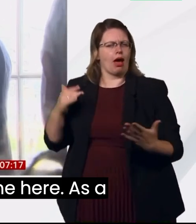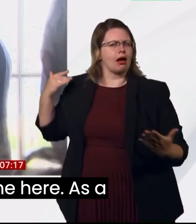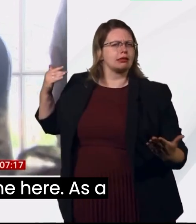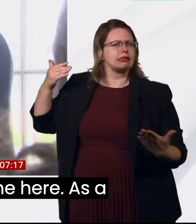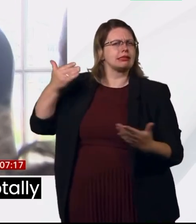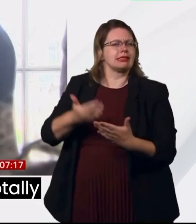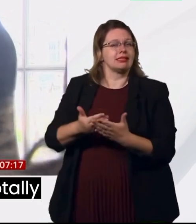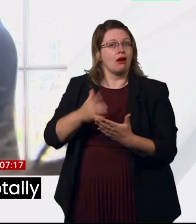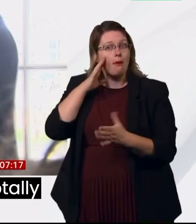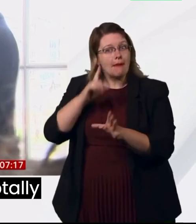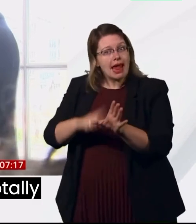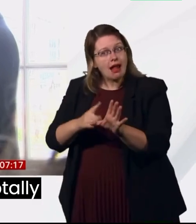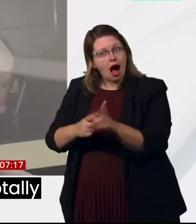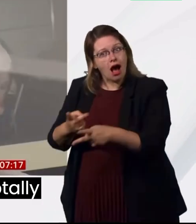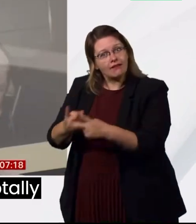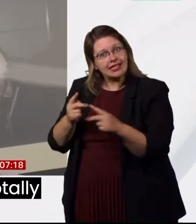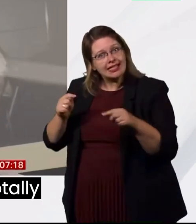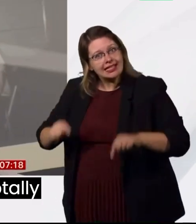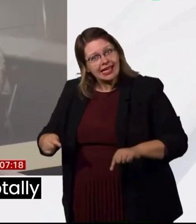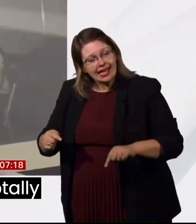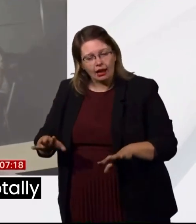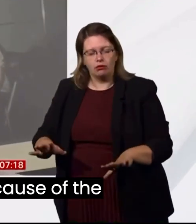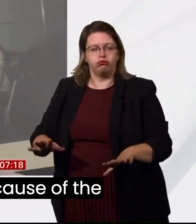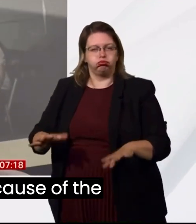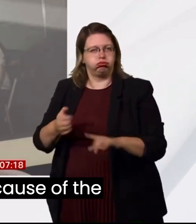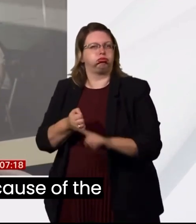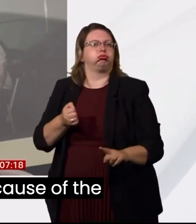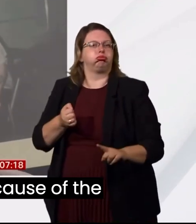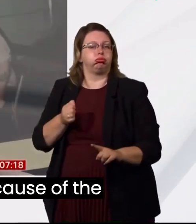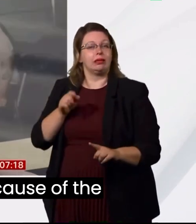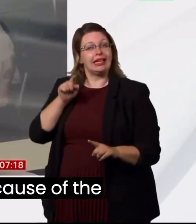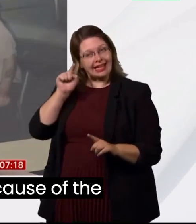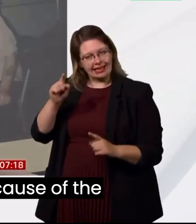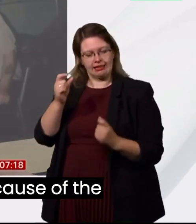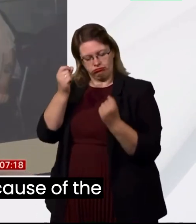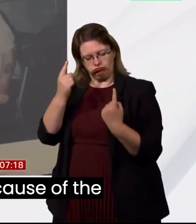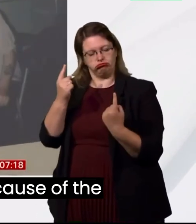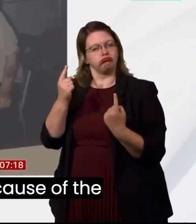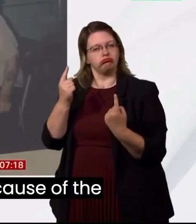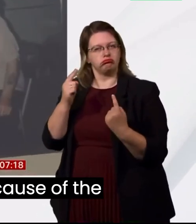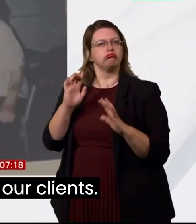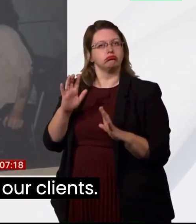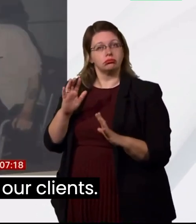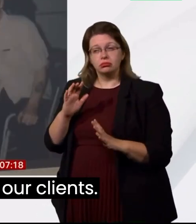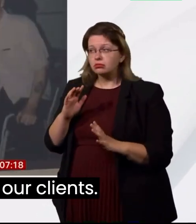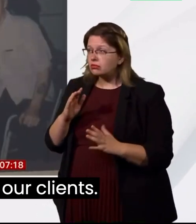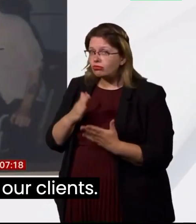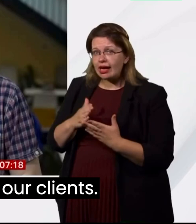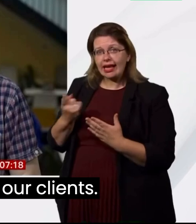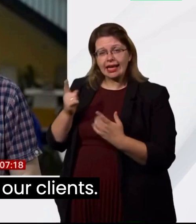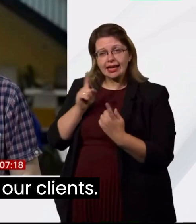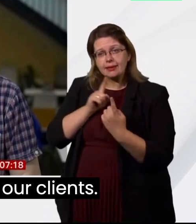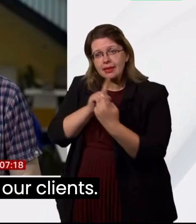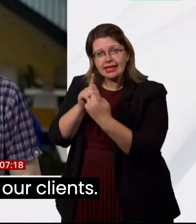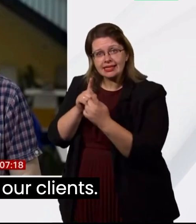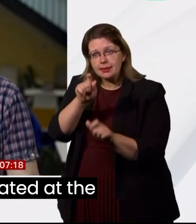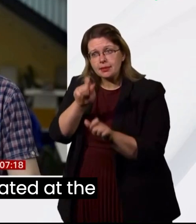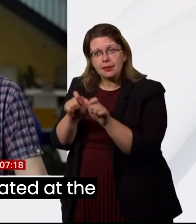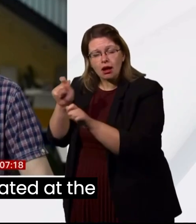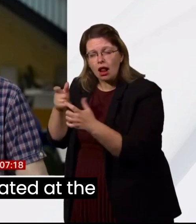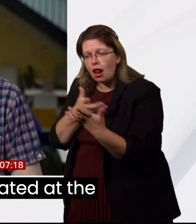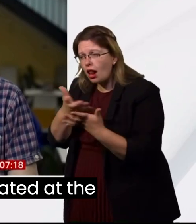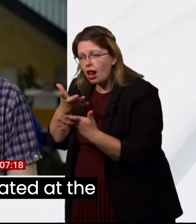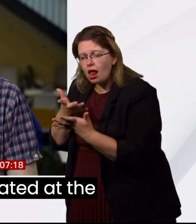came here as a young child. He totally understands, mainly because of the interactions he has with our clients.